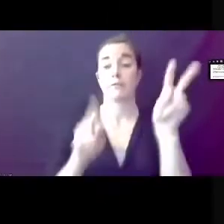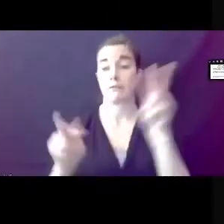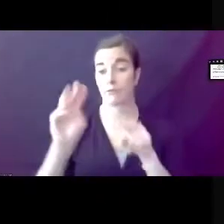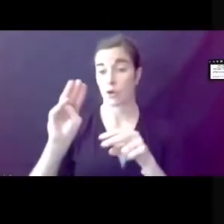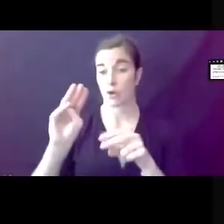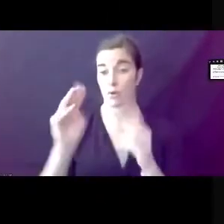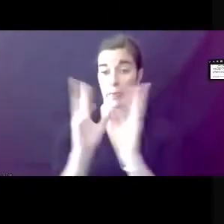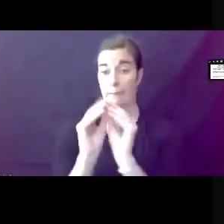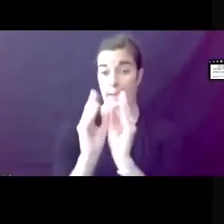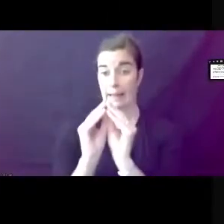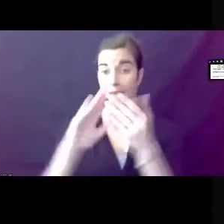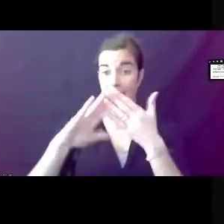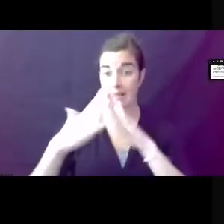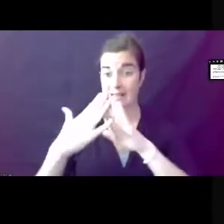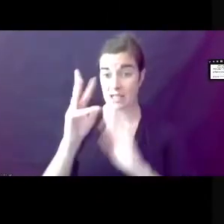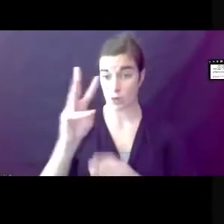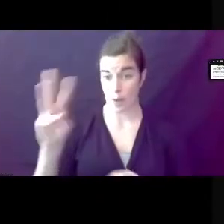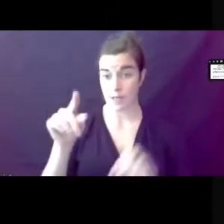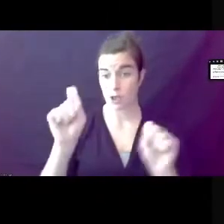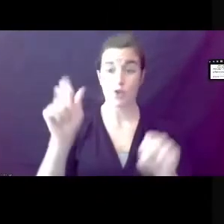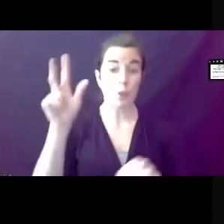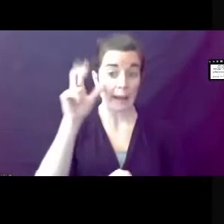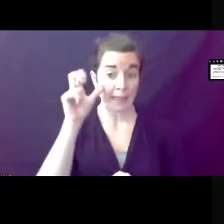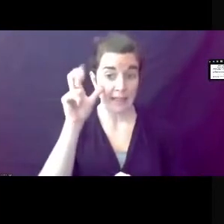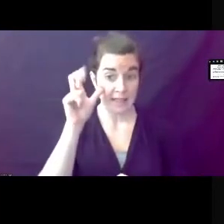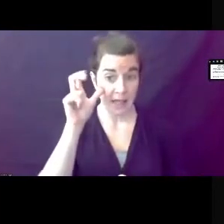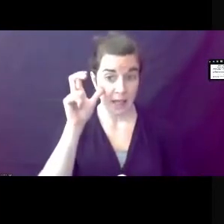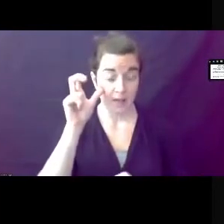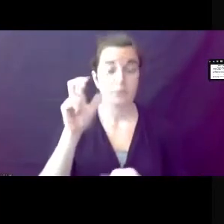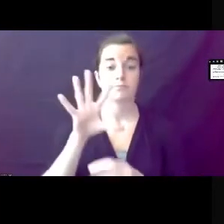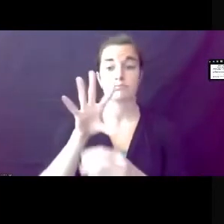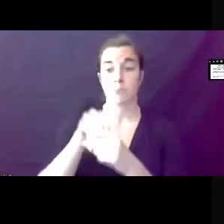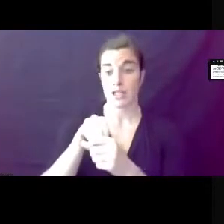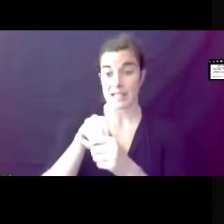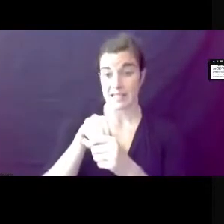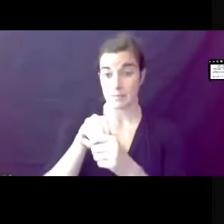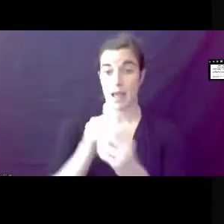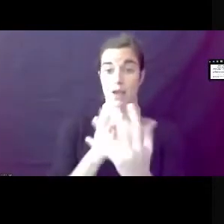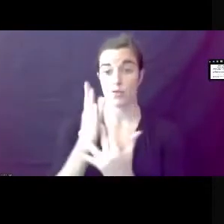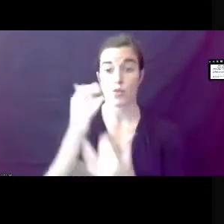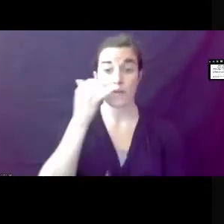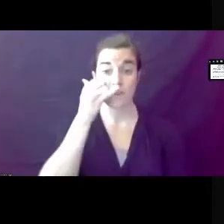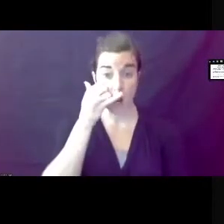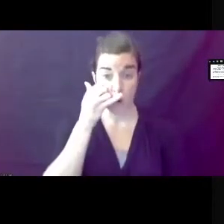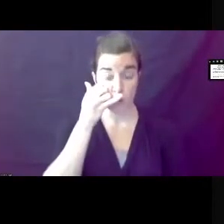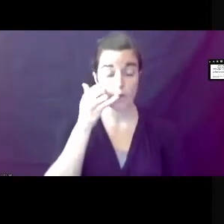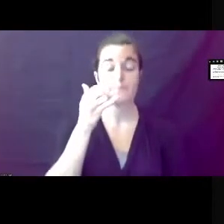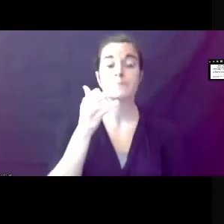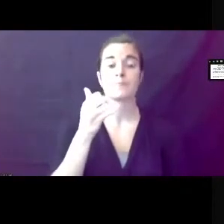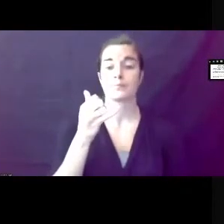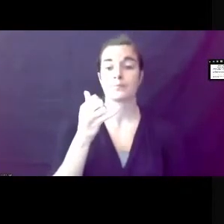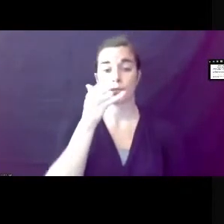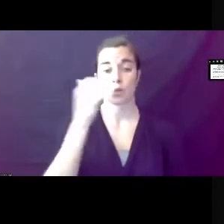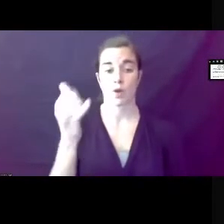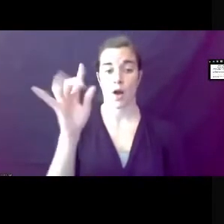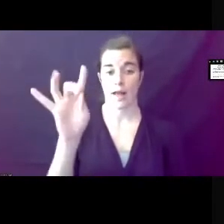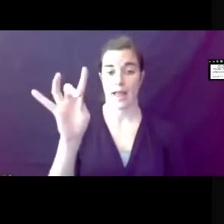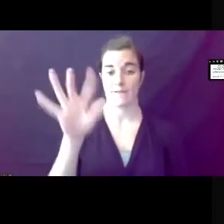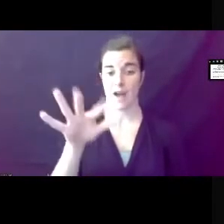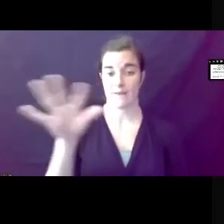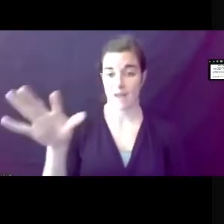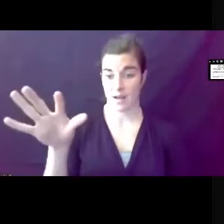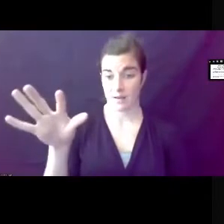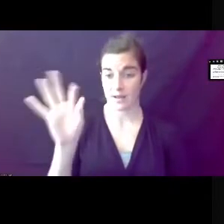at the city's website, the public may listen to audio and participate in the meeting via telephone by calling 855